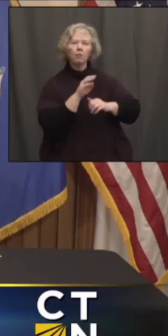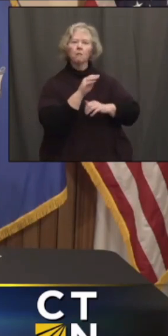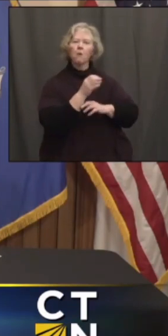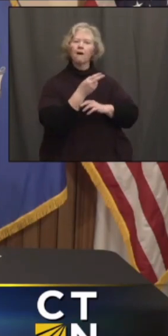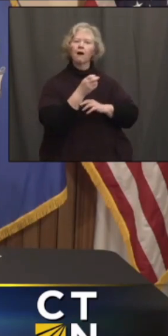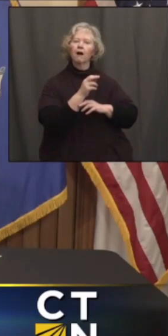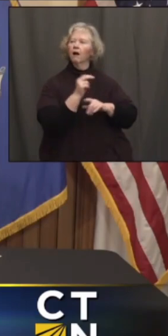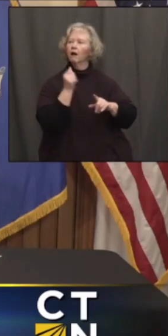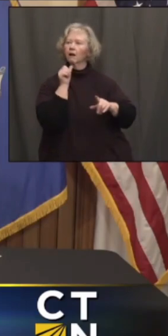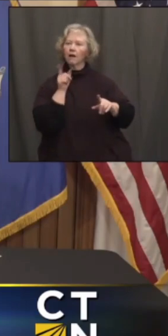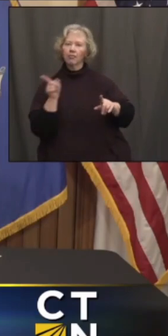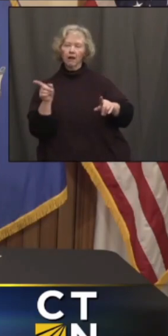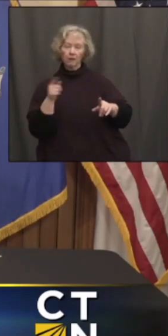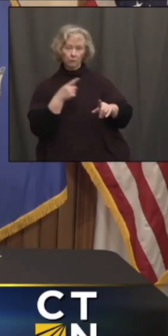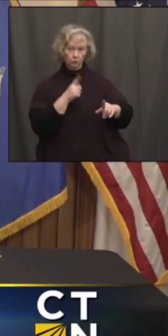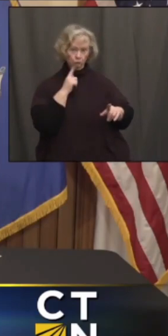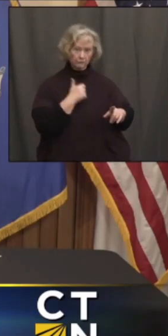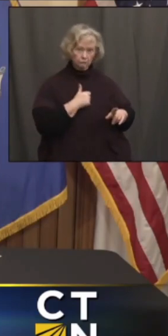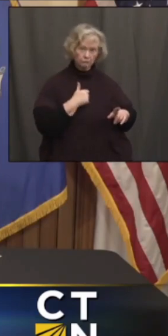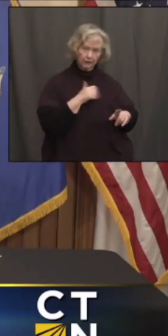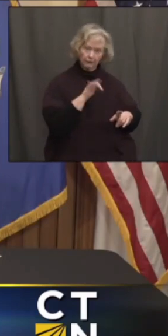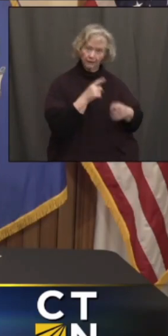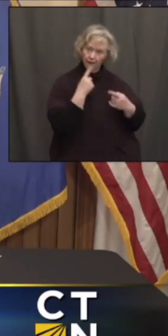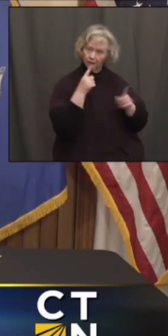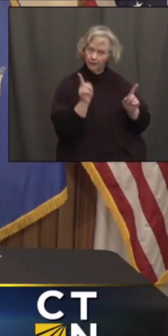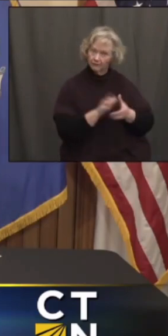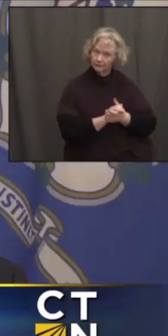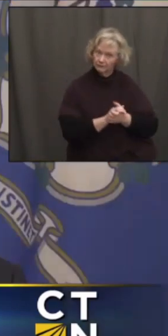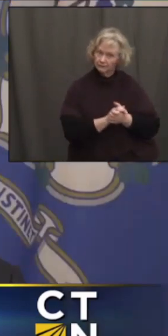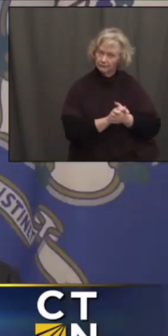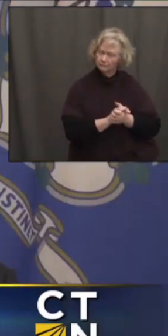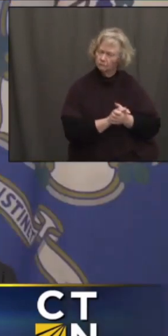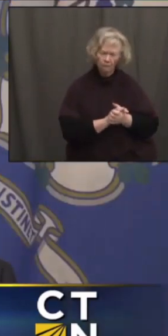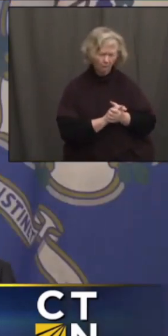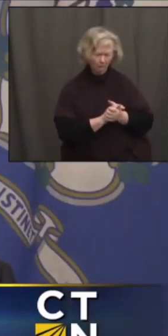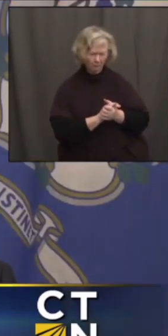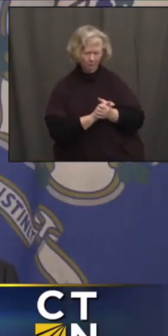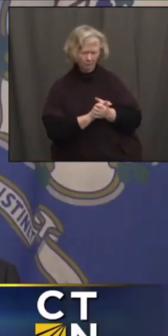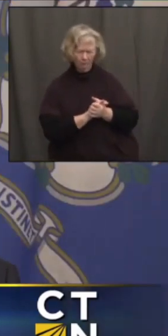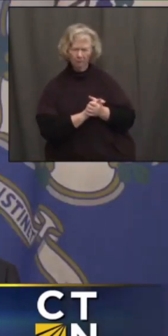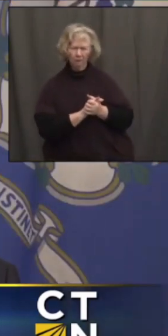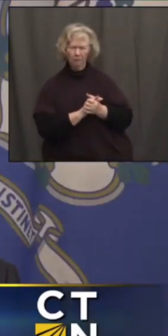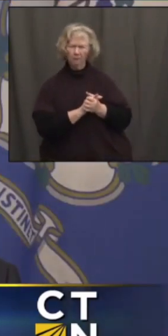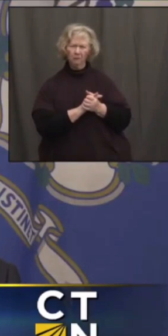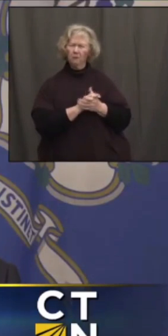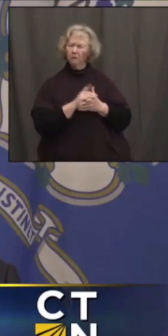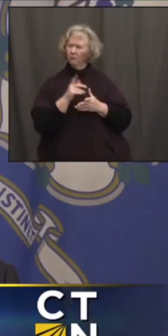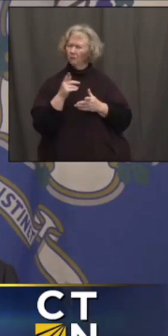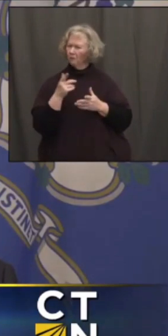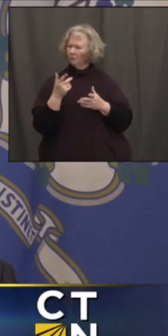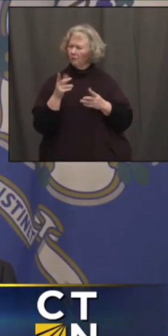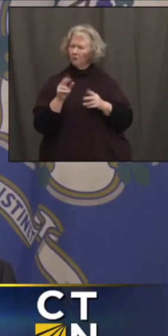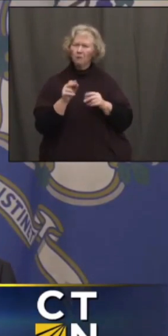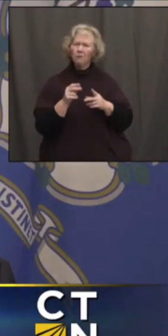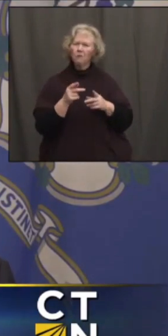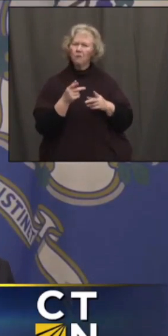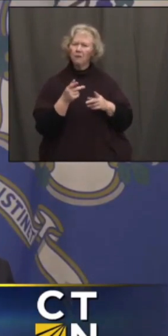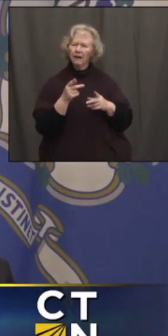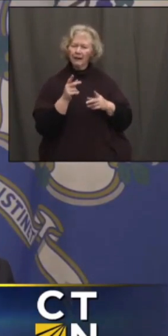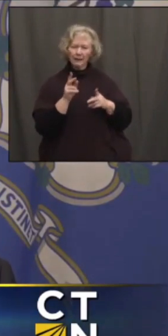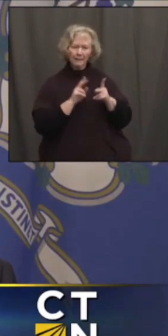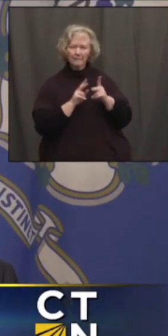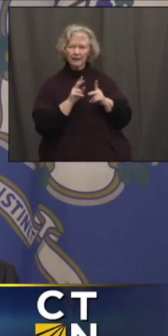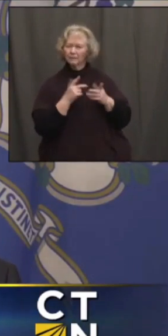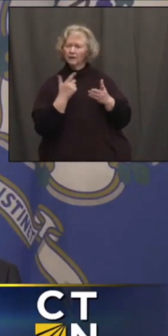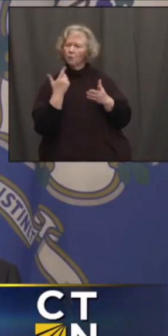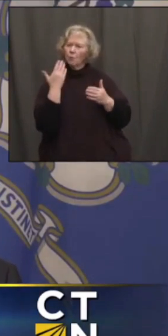Any regrets about that decision? No. No. mean, people were saying, what